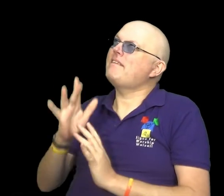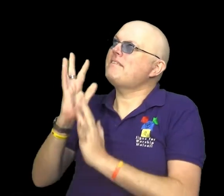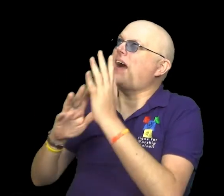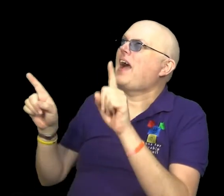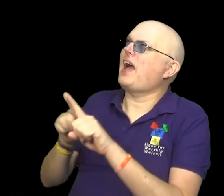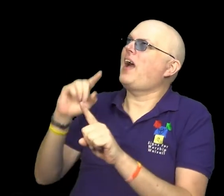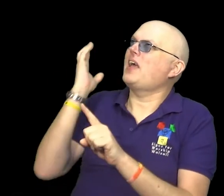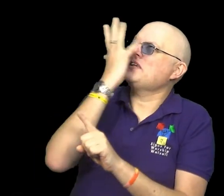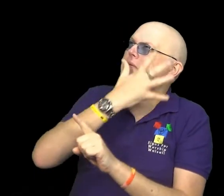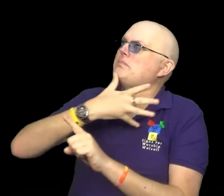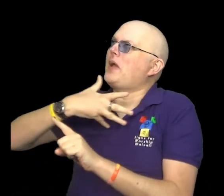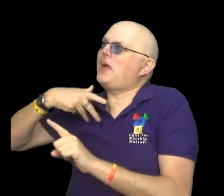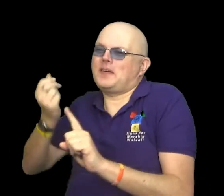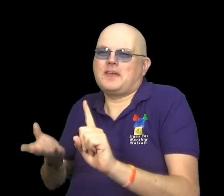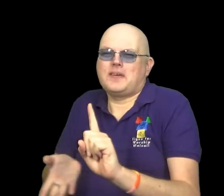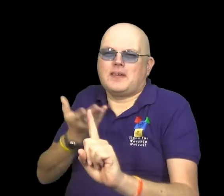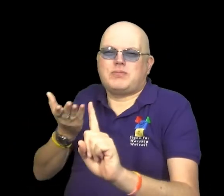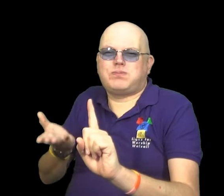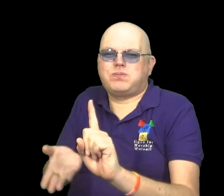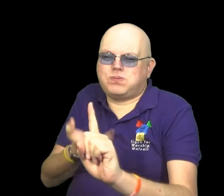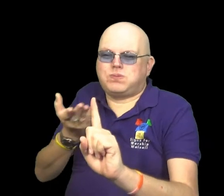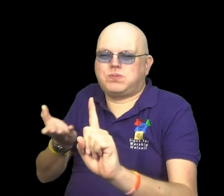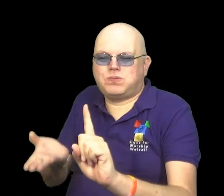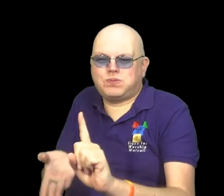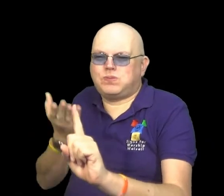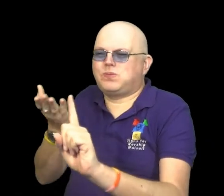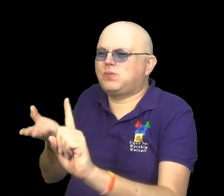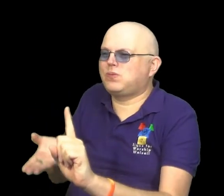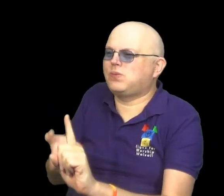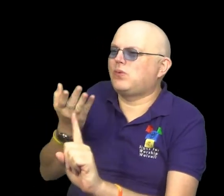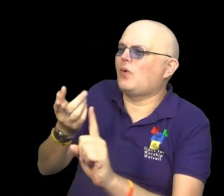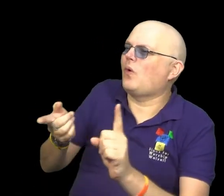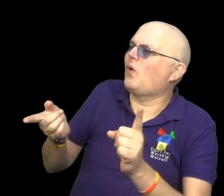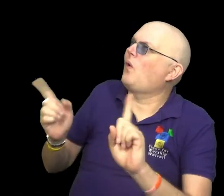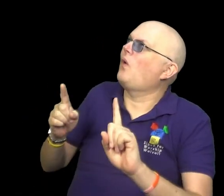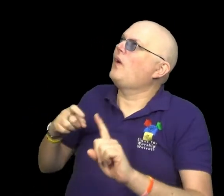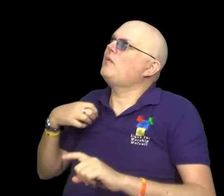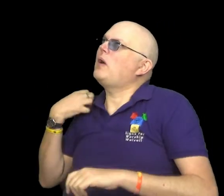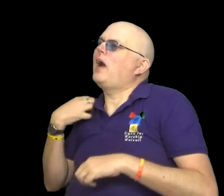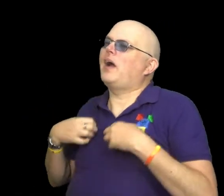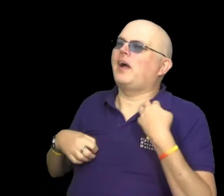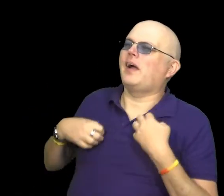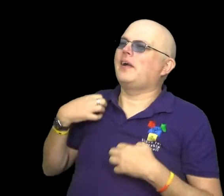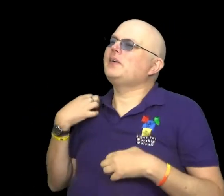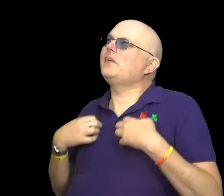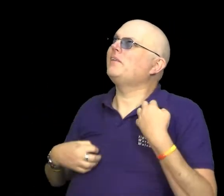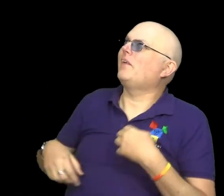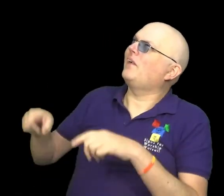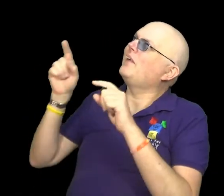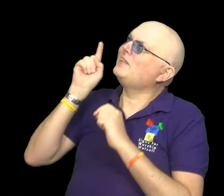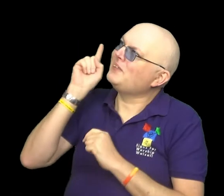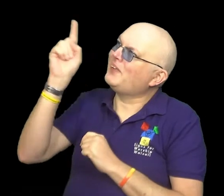Consuming fire Fan into flame A